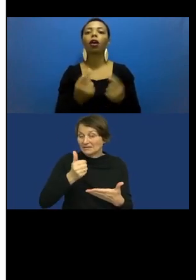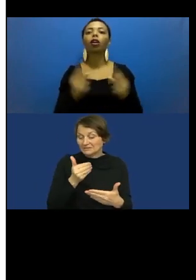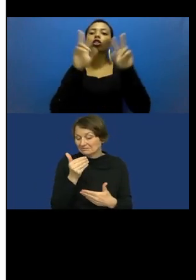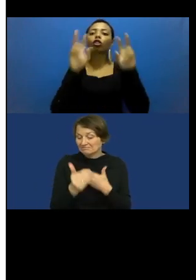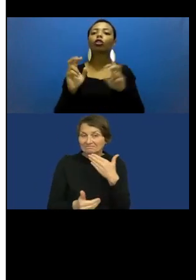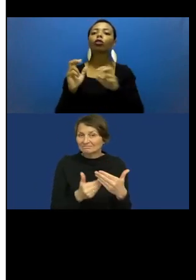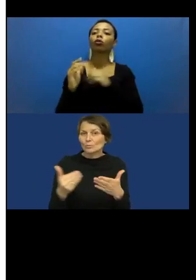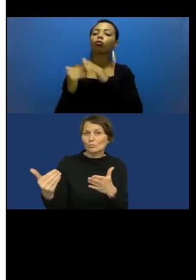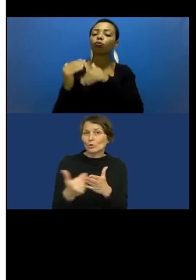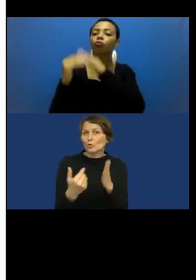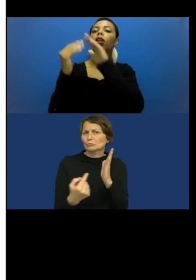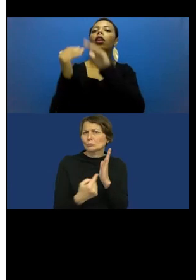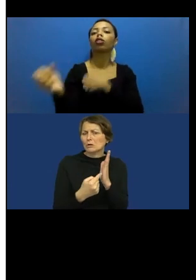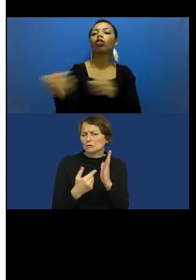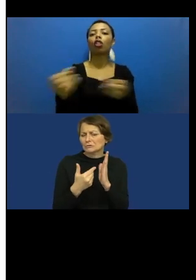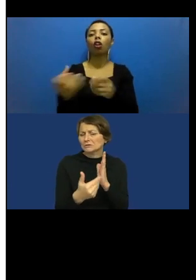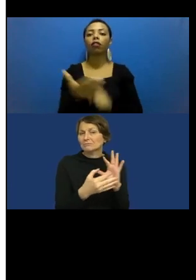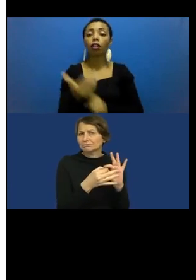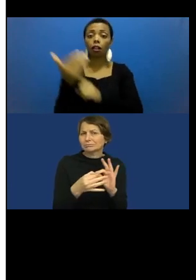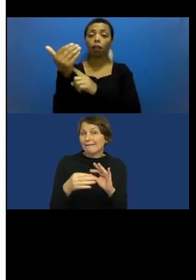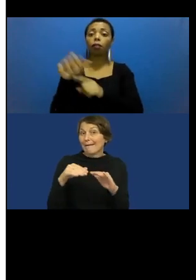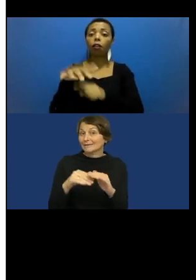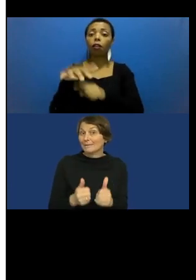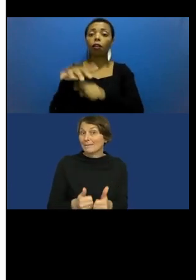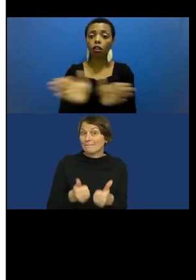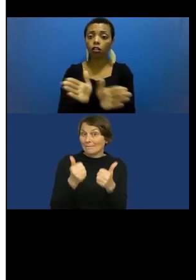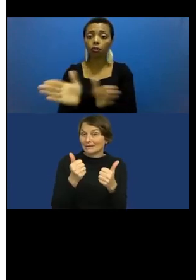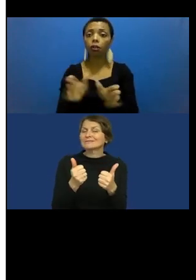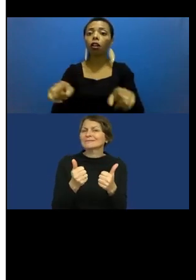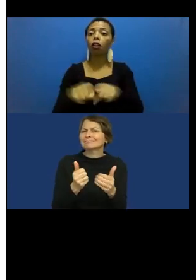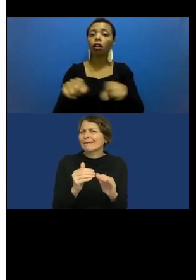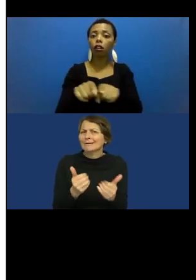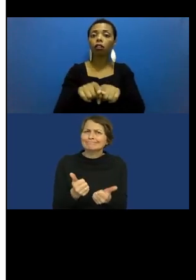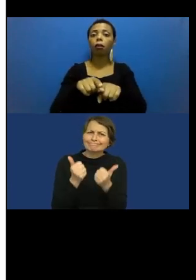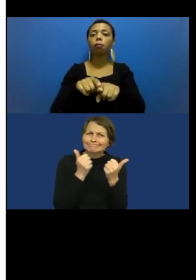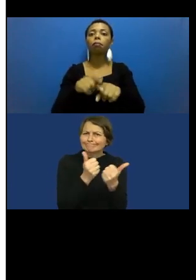new technologies, accessibility and technical aids.